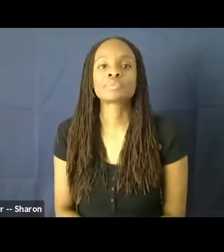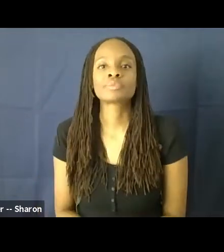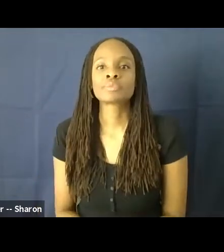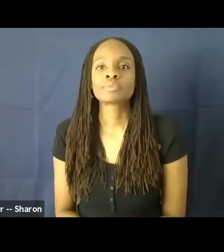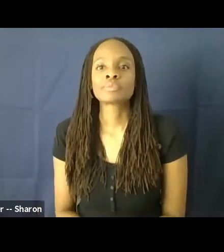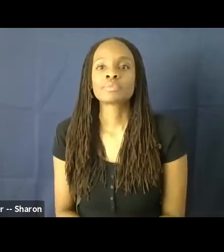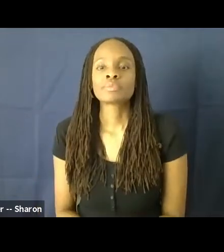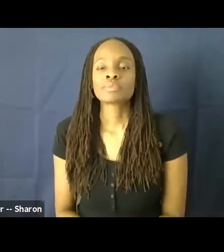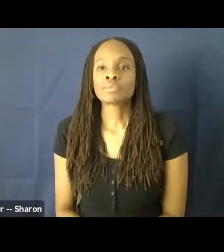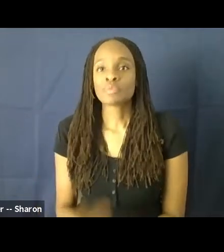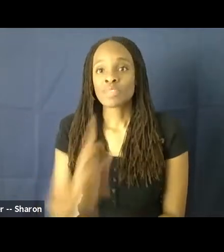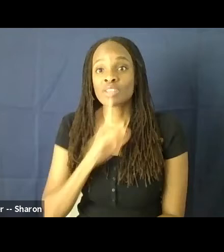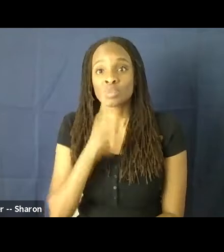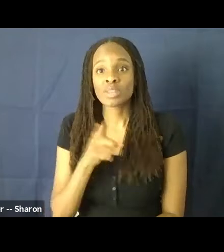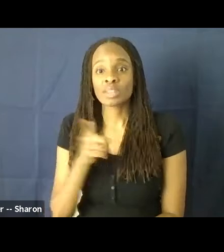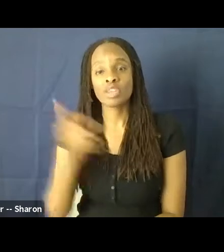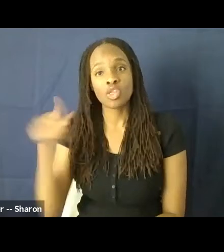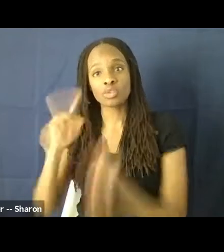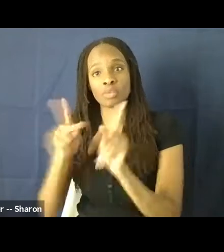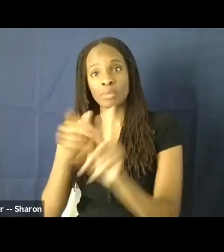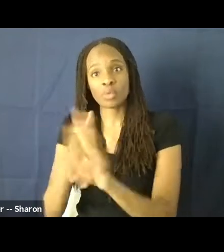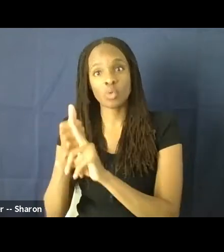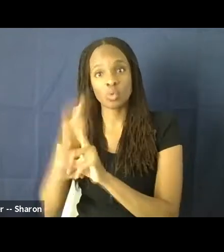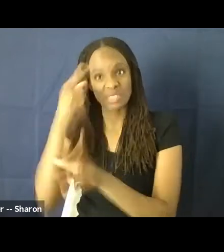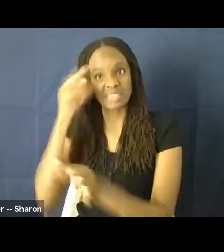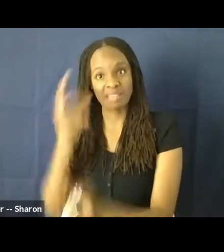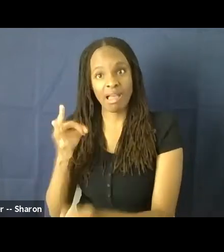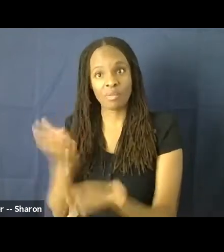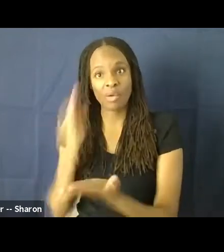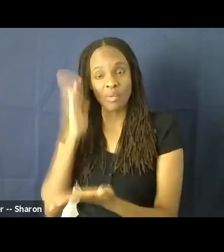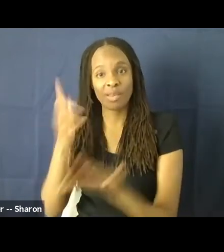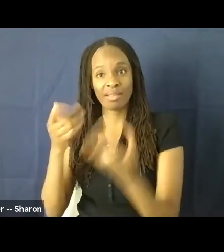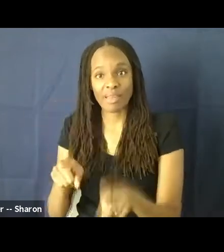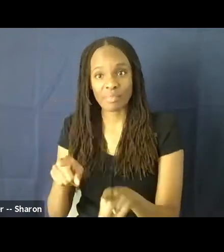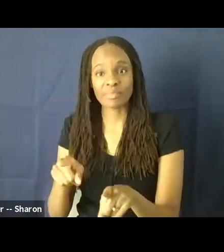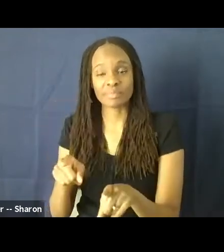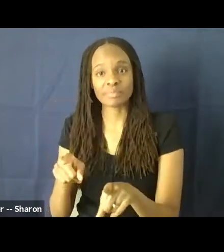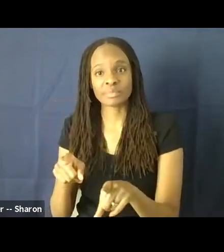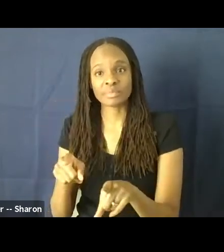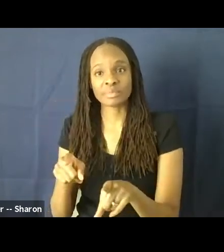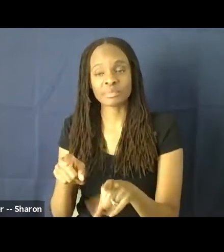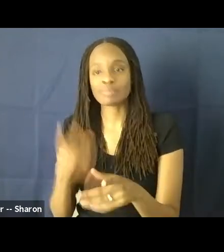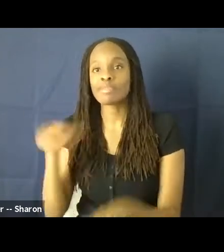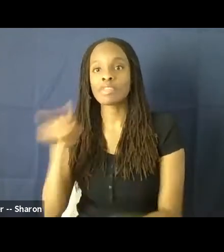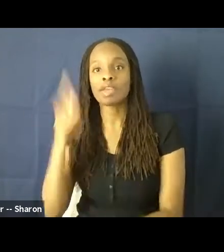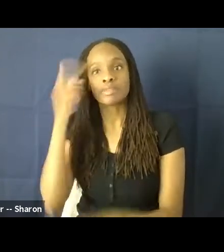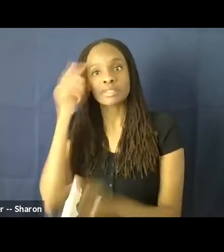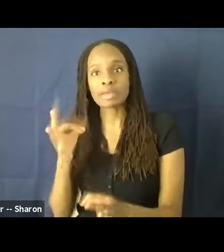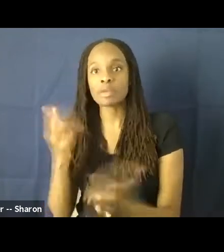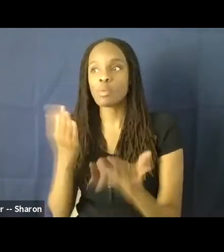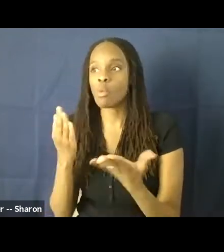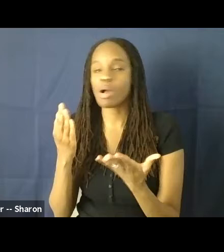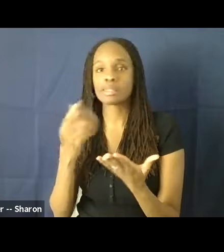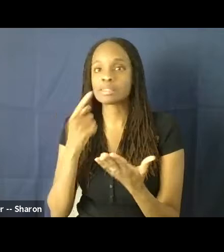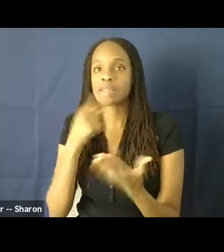It's really, those are the people who are the decision makers. They're the ones who are deciding what to green light, what